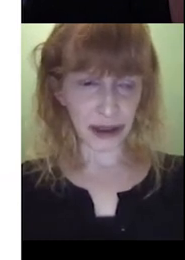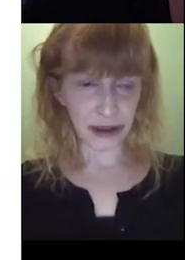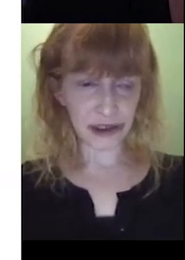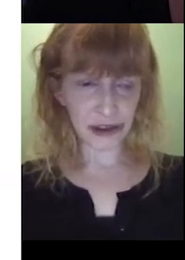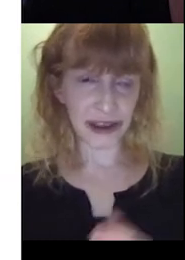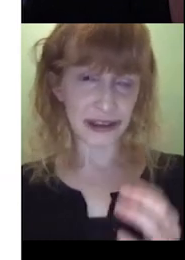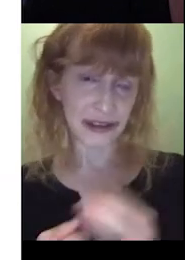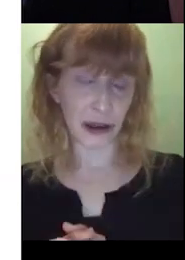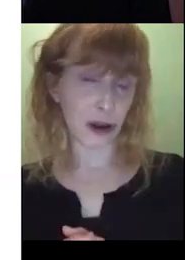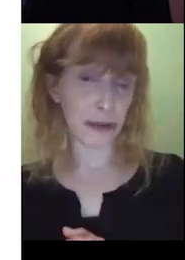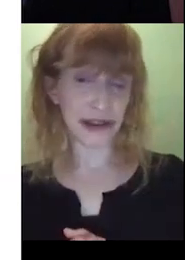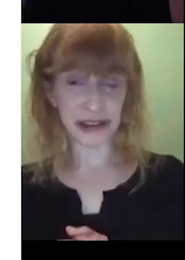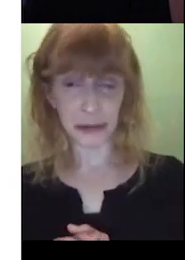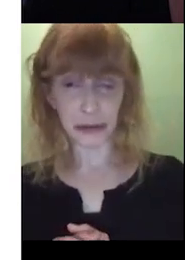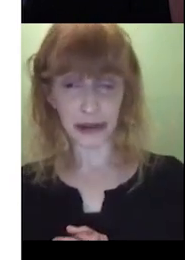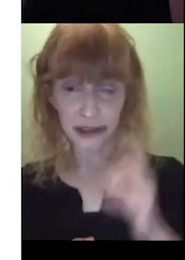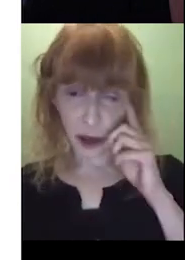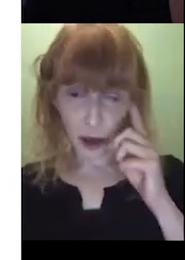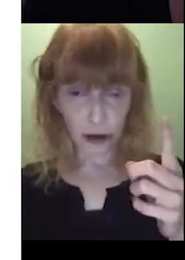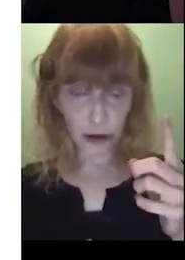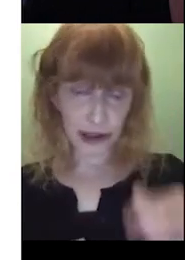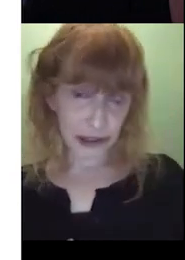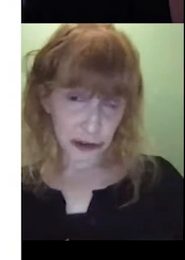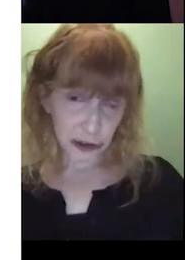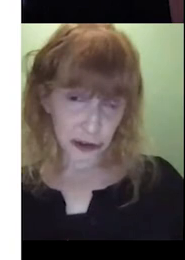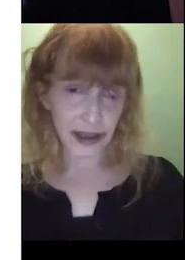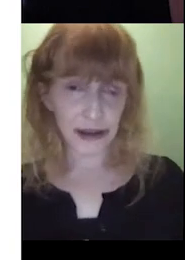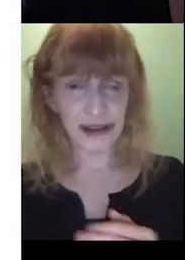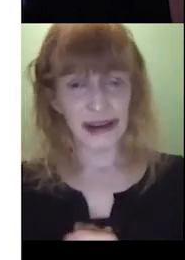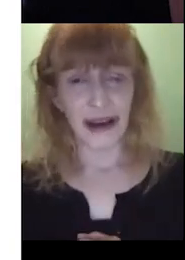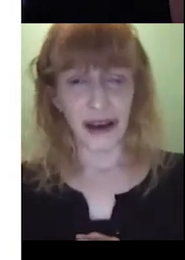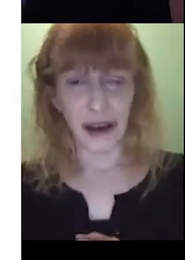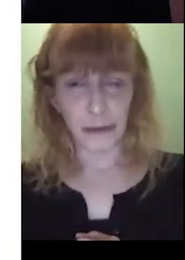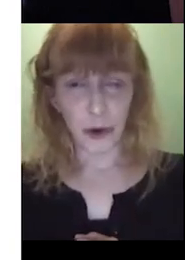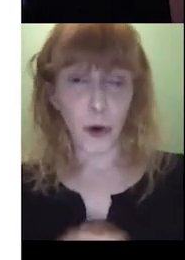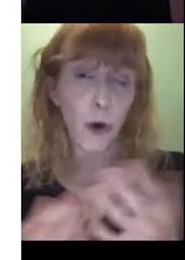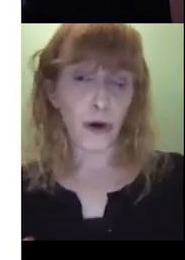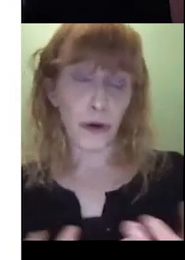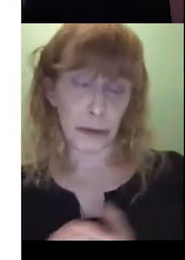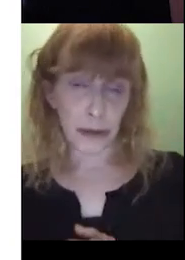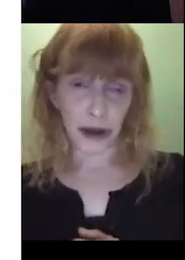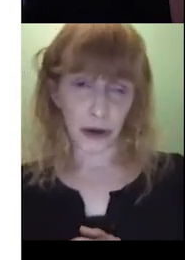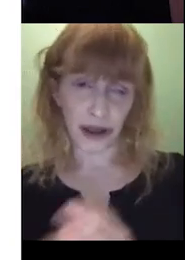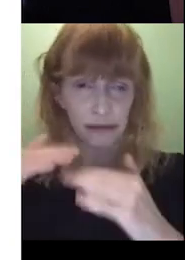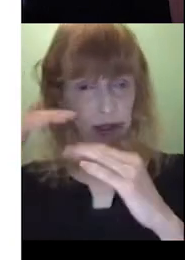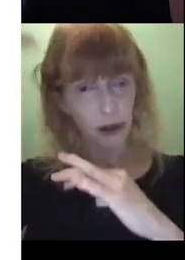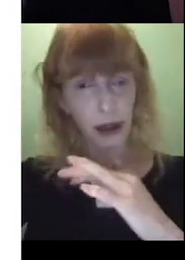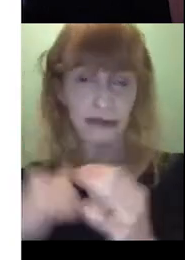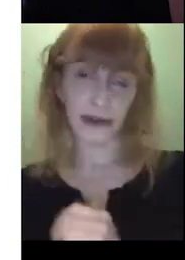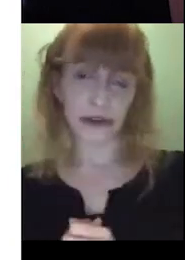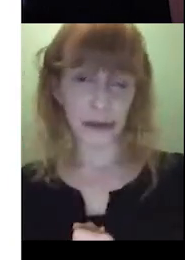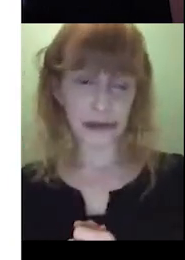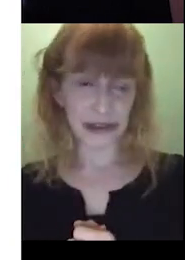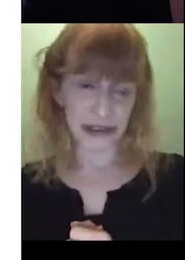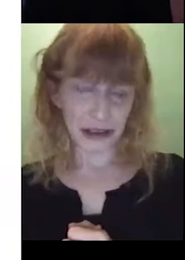thinking about things, comments as simple as, oh, look, it's a doggie. Or we might be going, you know,